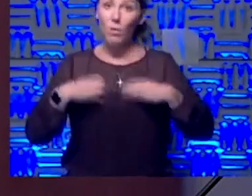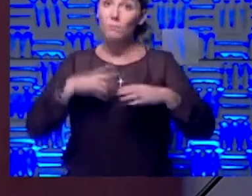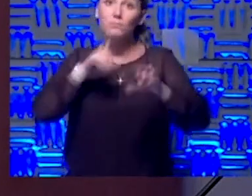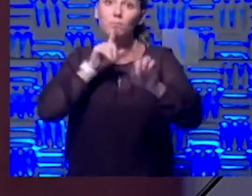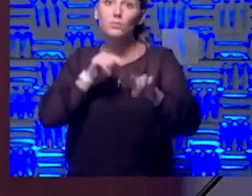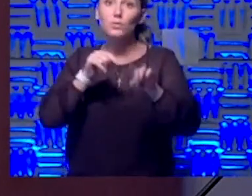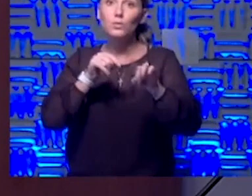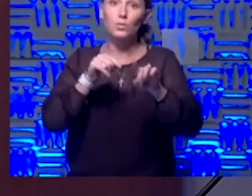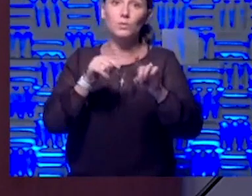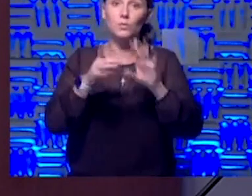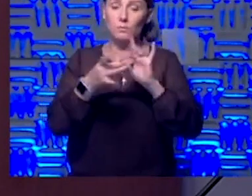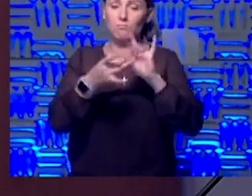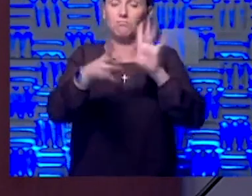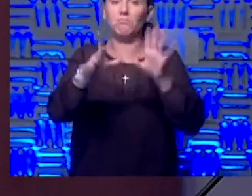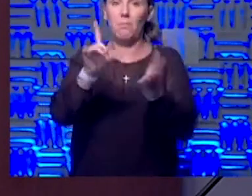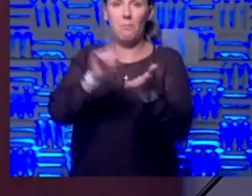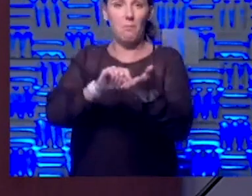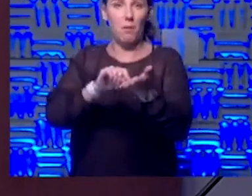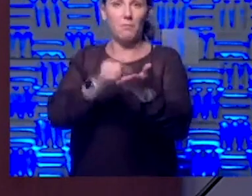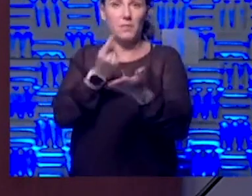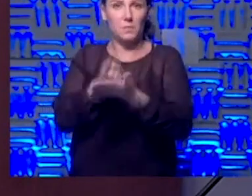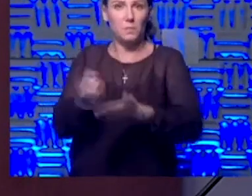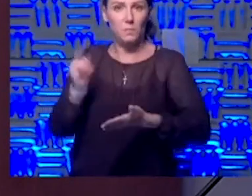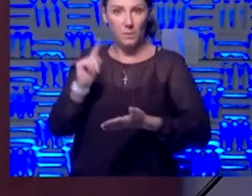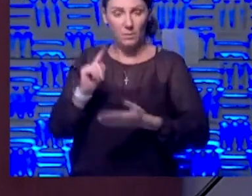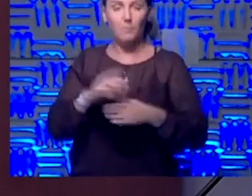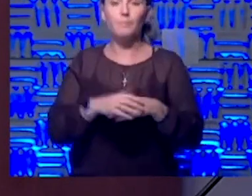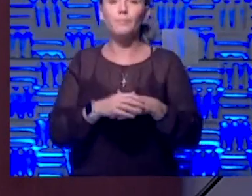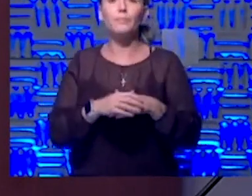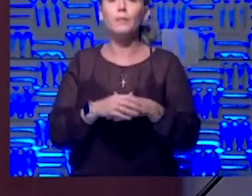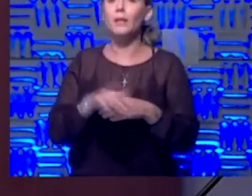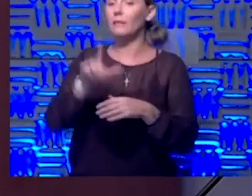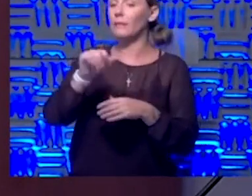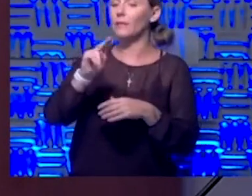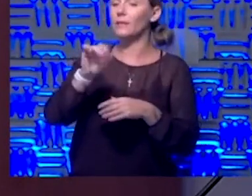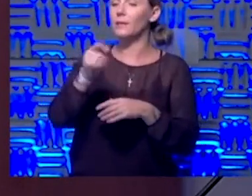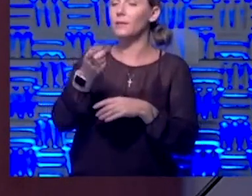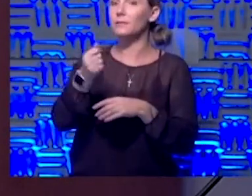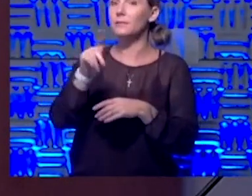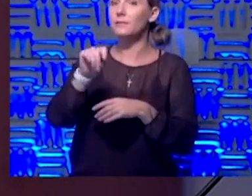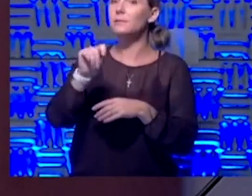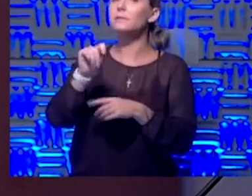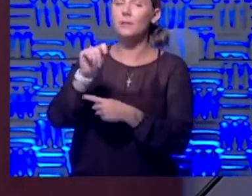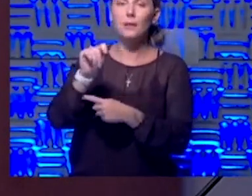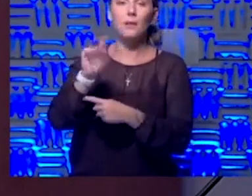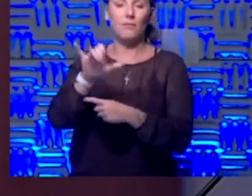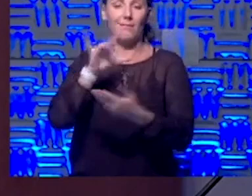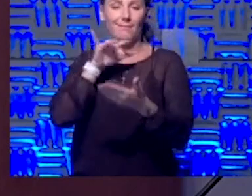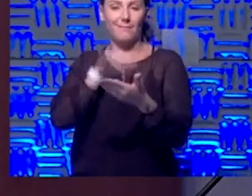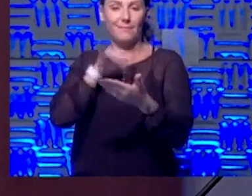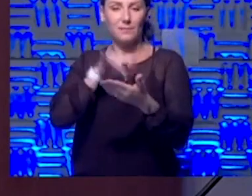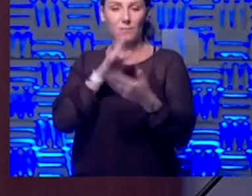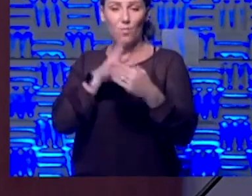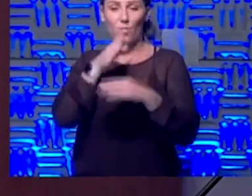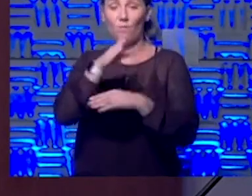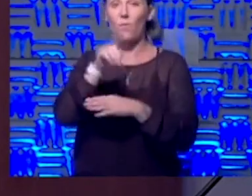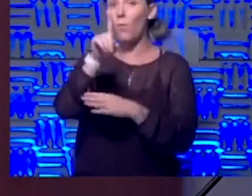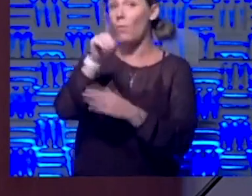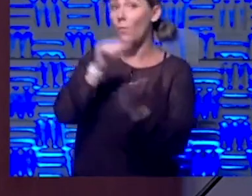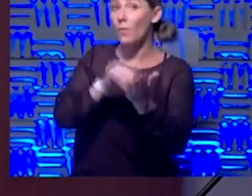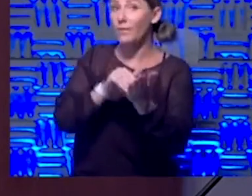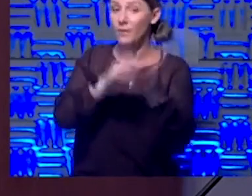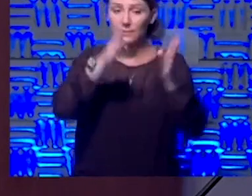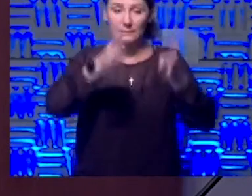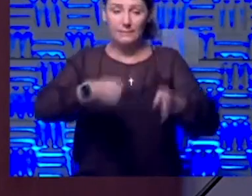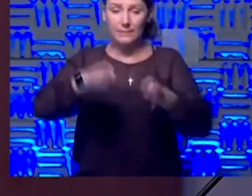released about a week ago now in Lancet. And that study showed us in over a thousand individuals